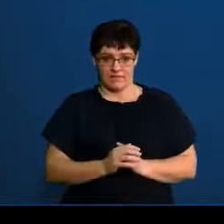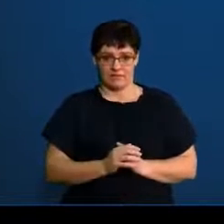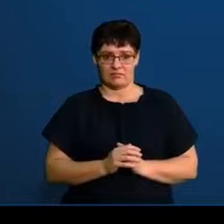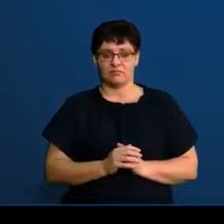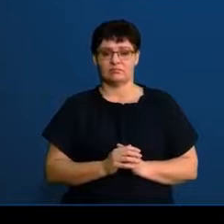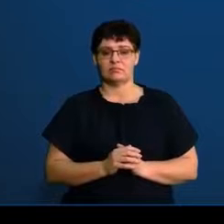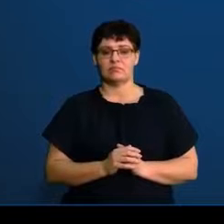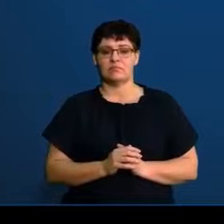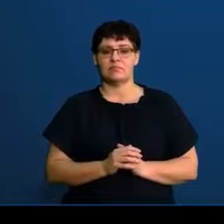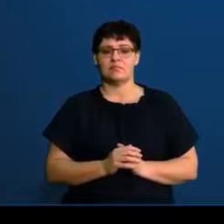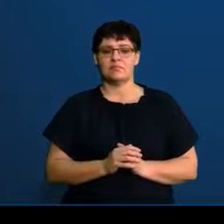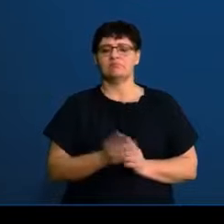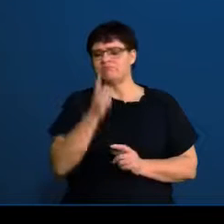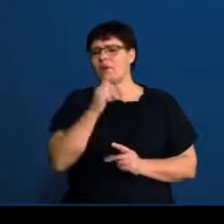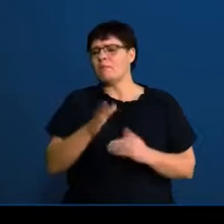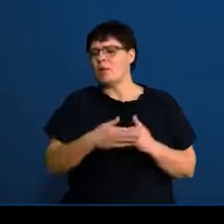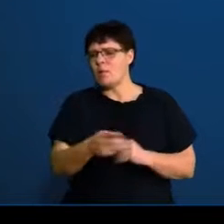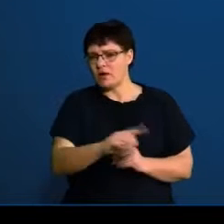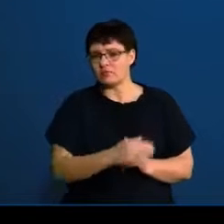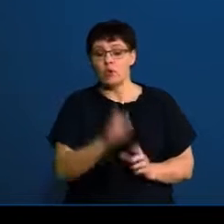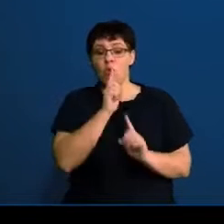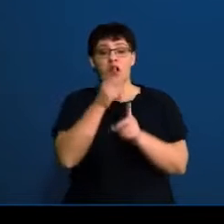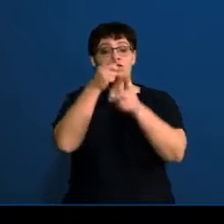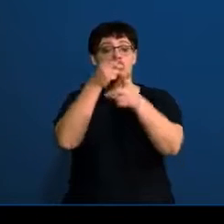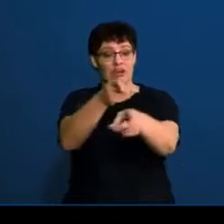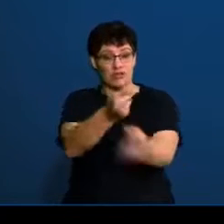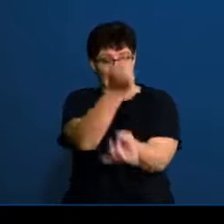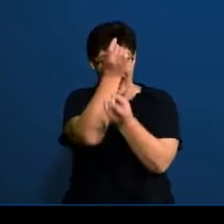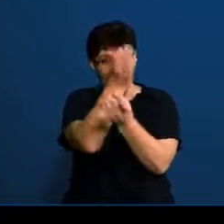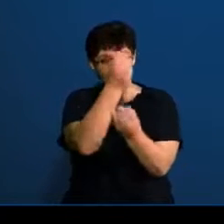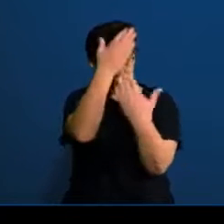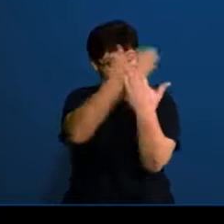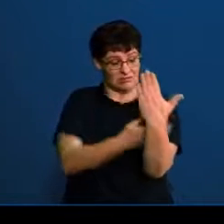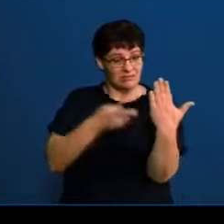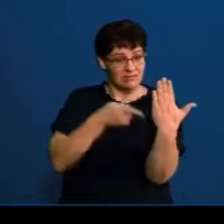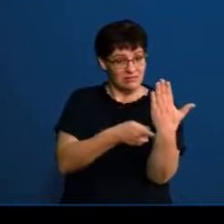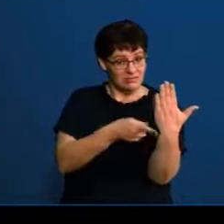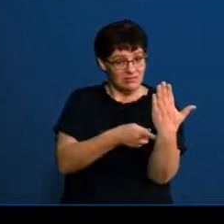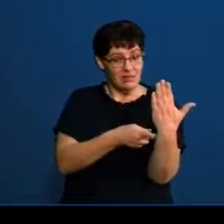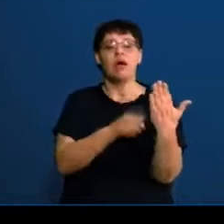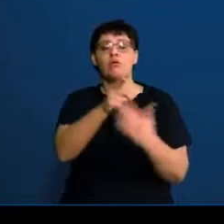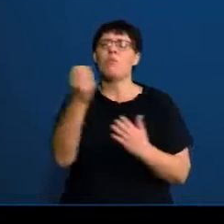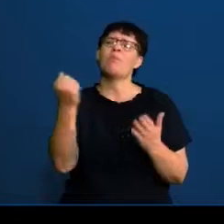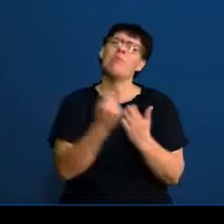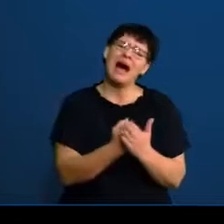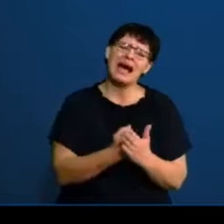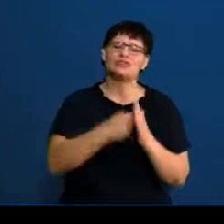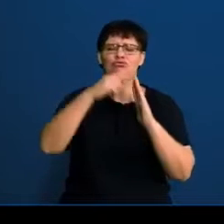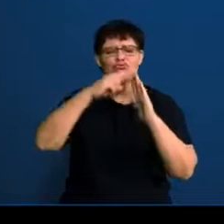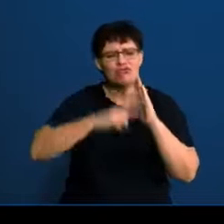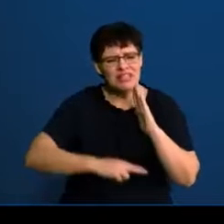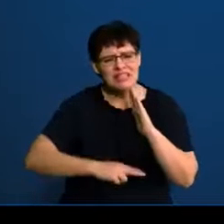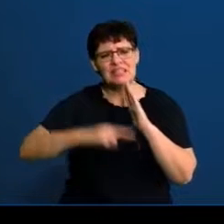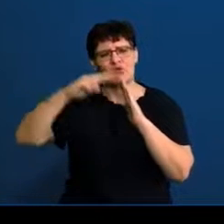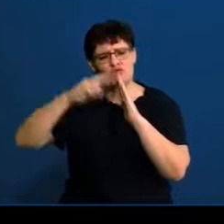else there is. In your instructions and information sheet, it's really important that you read through and you read the